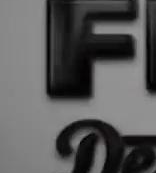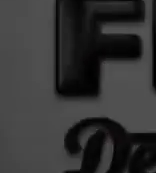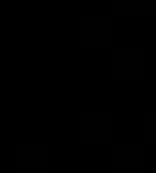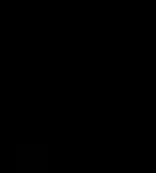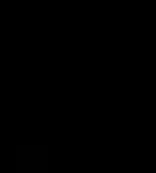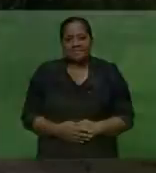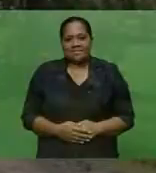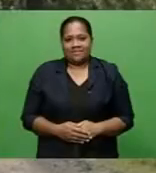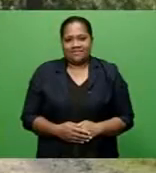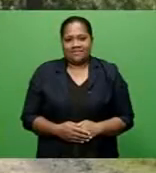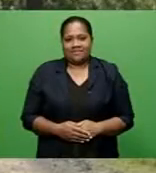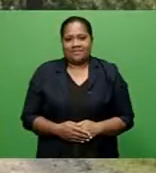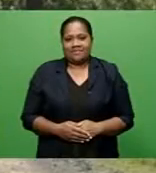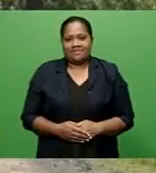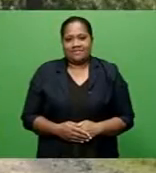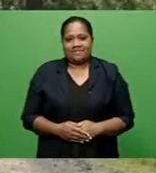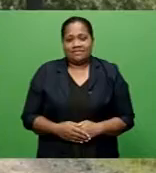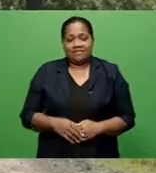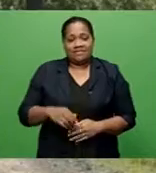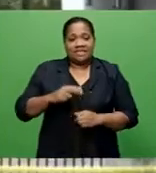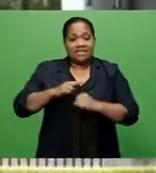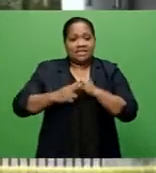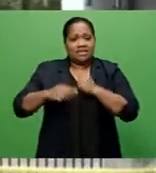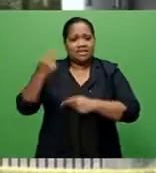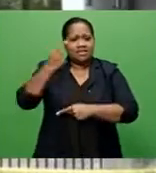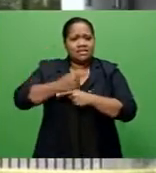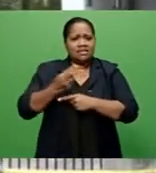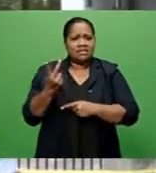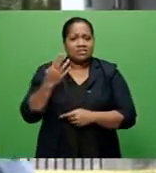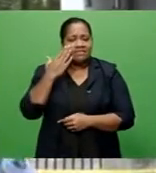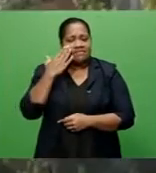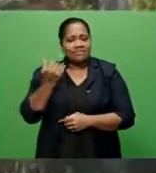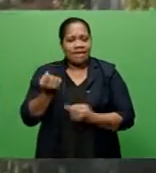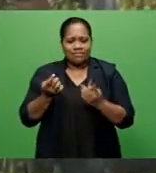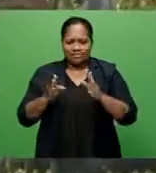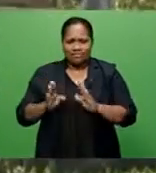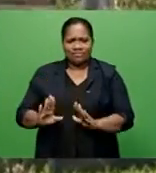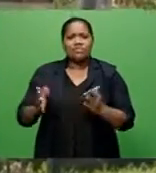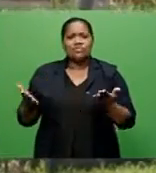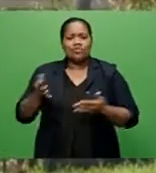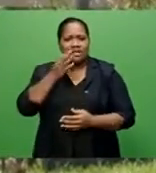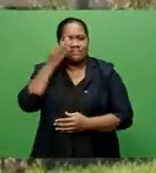2, Tezhki Dharka. In the news tonight, couple found dead in Singatoka.